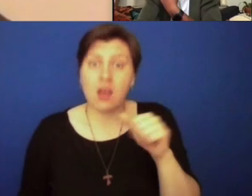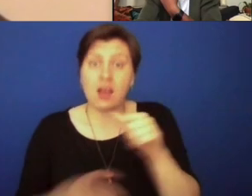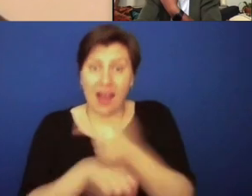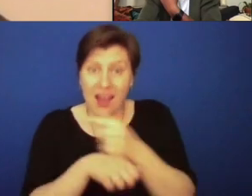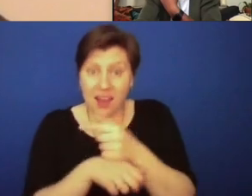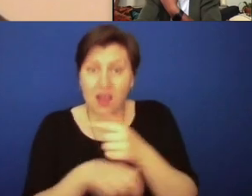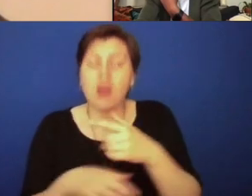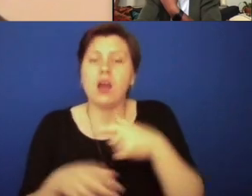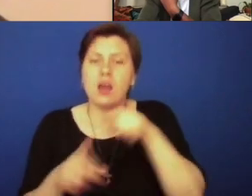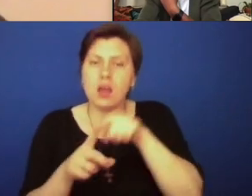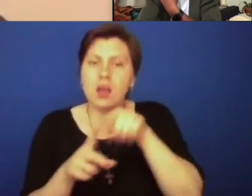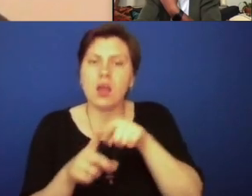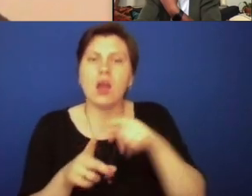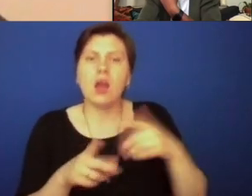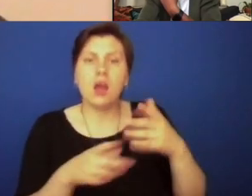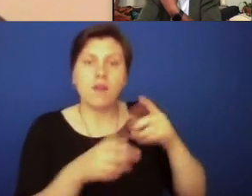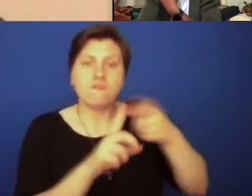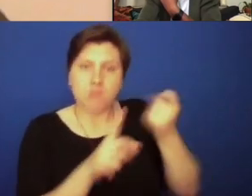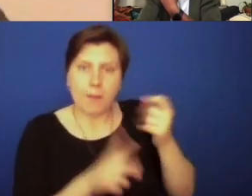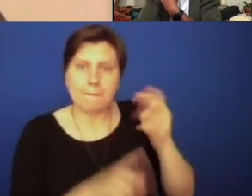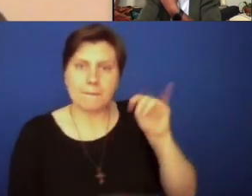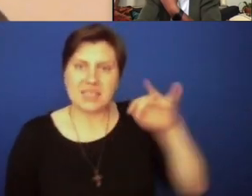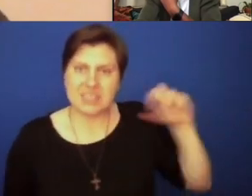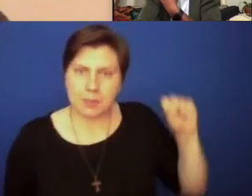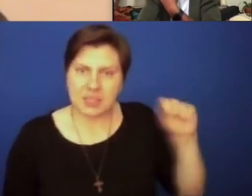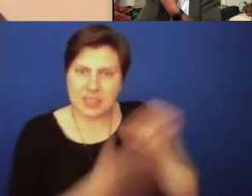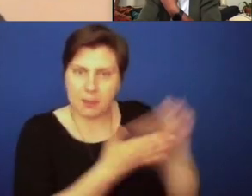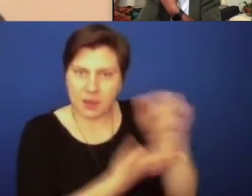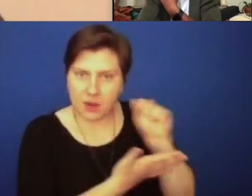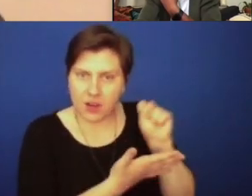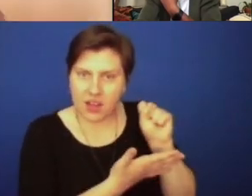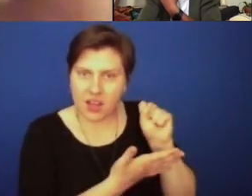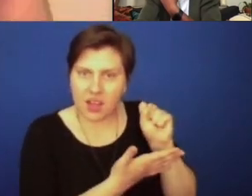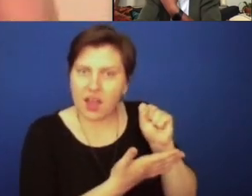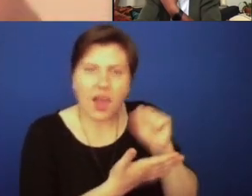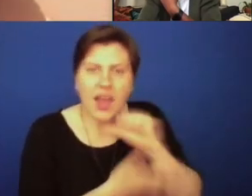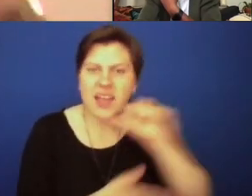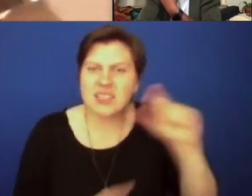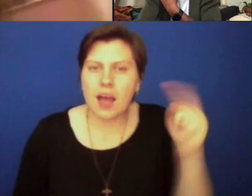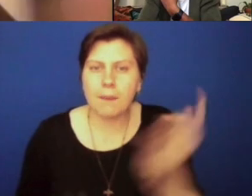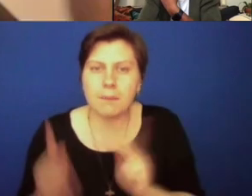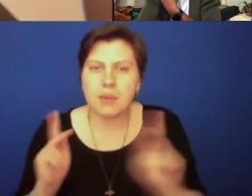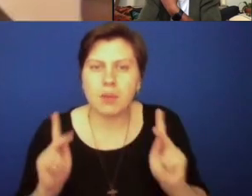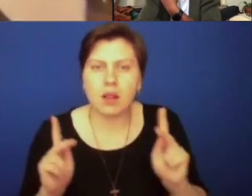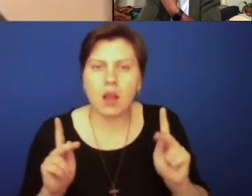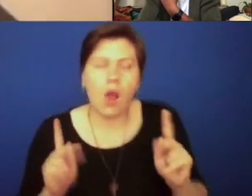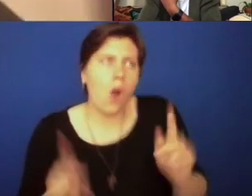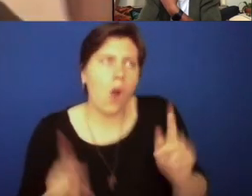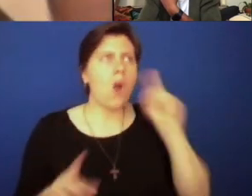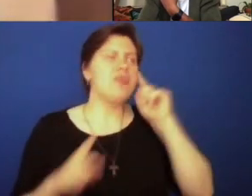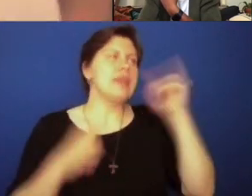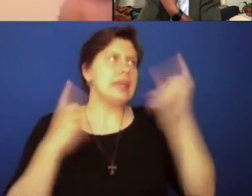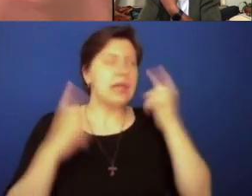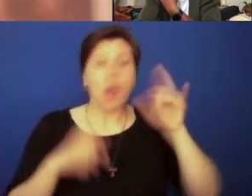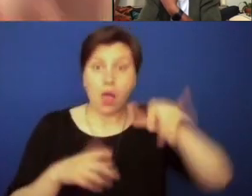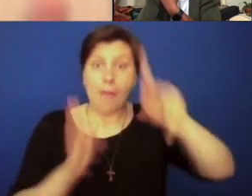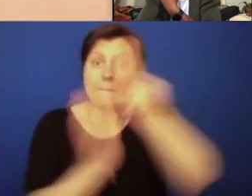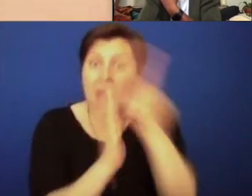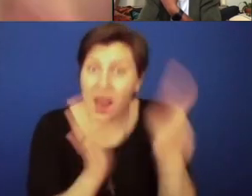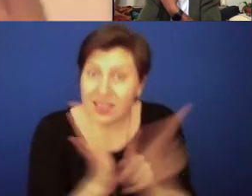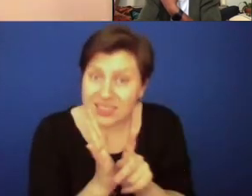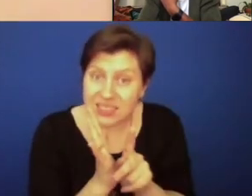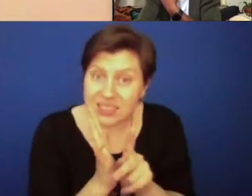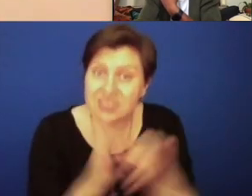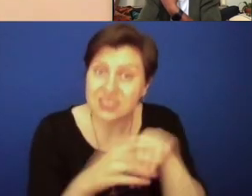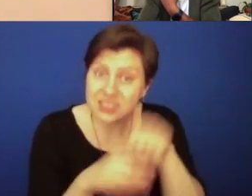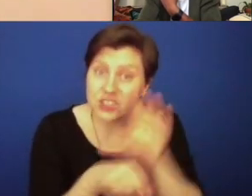graduate of the SVD seminary in Mississippi. So we need to be very clear. This is not people sort of thinking about this. These were policies of the